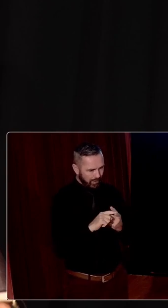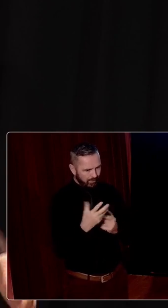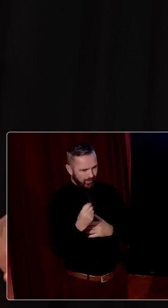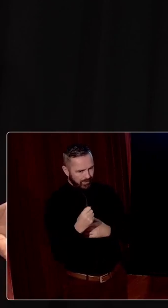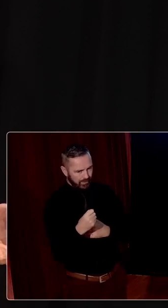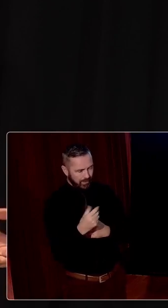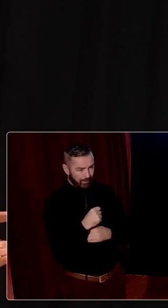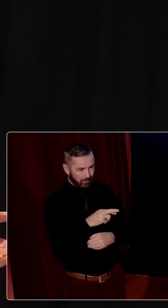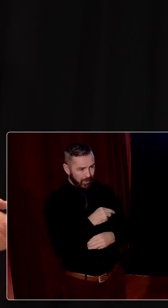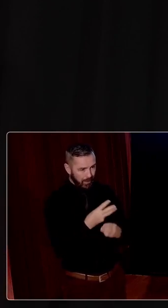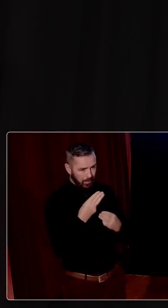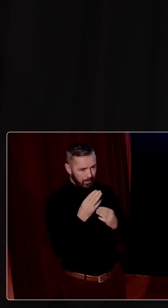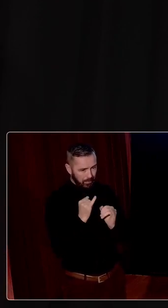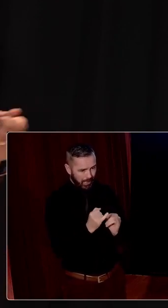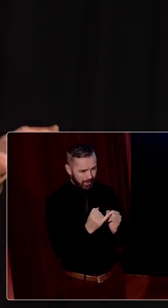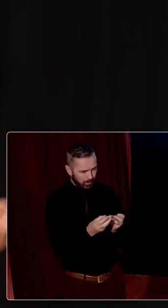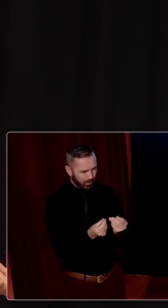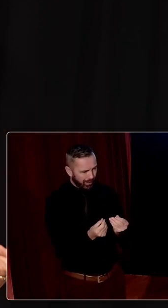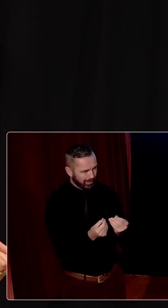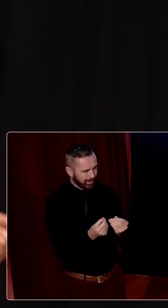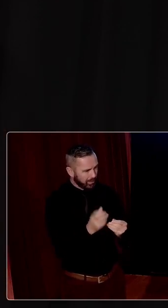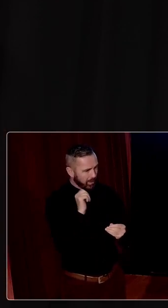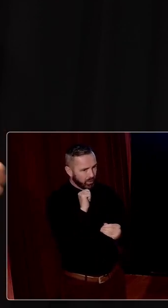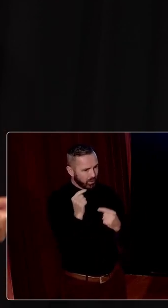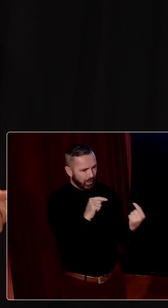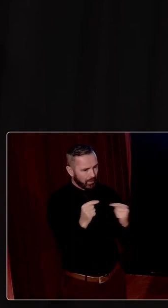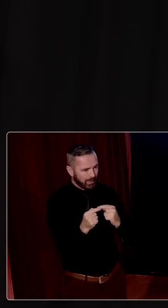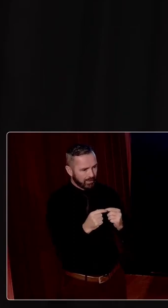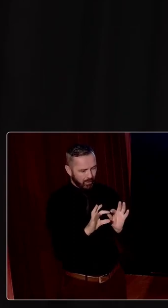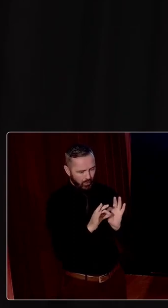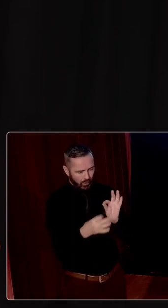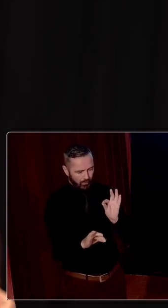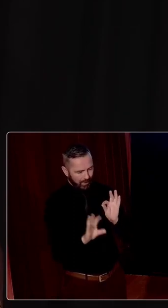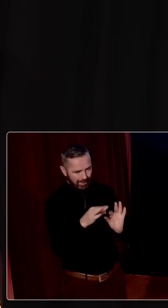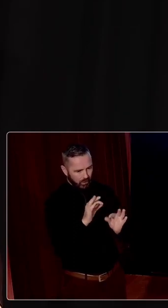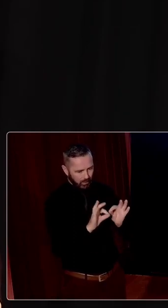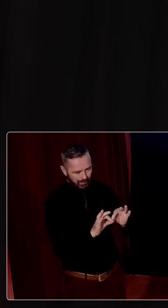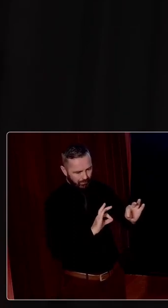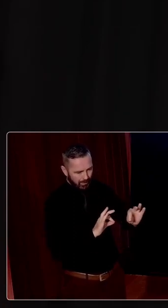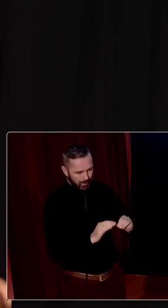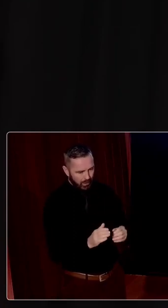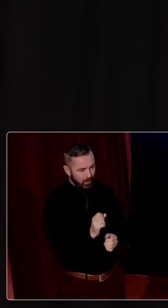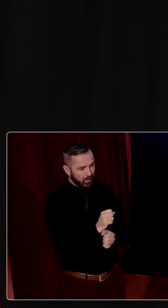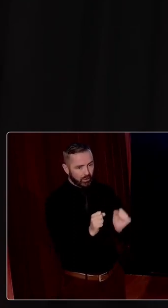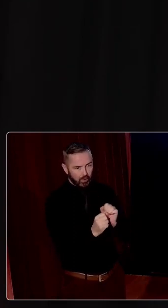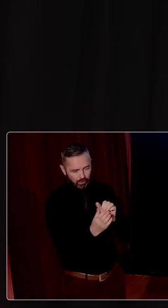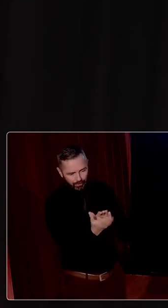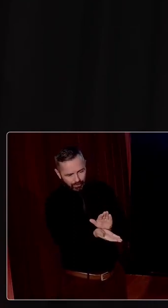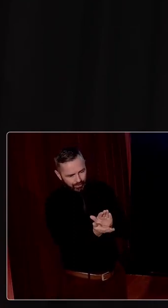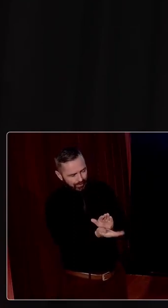products because there was no competition. So thread that you couldn't sew with because it split shoes that the soles would come off, etc.